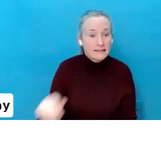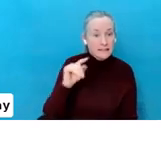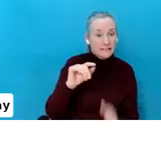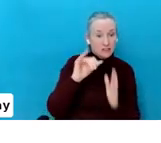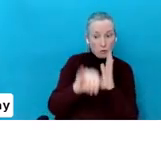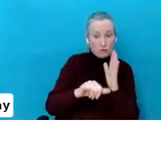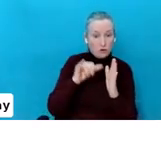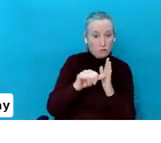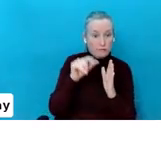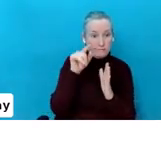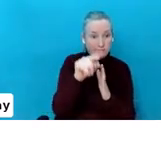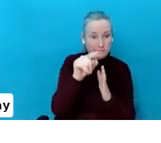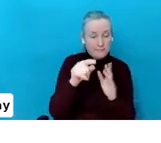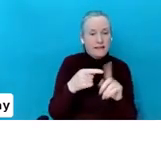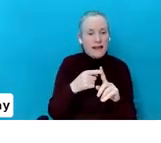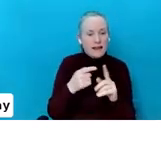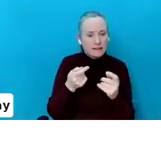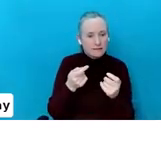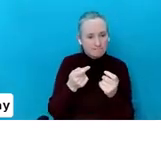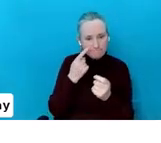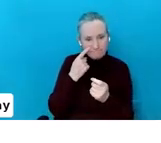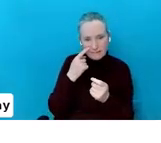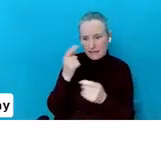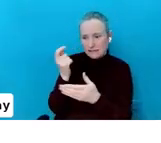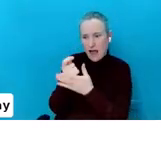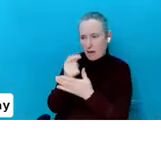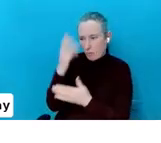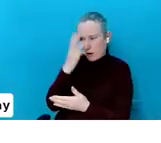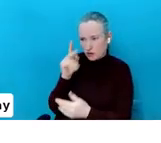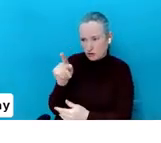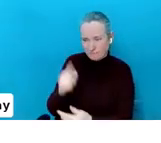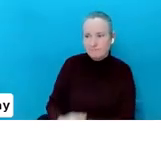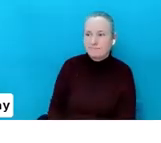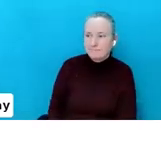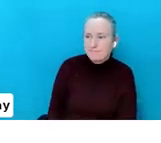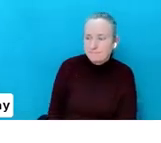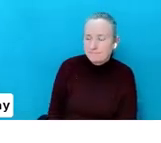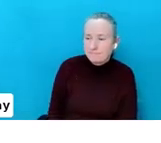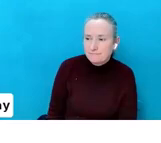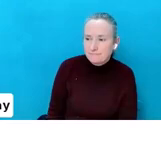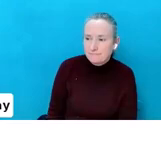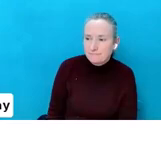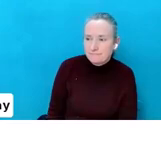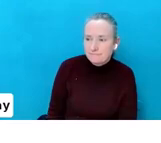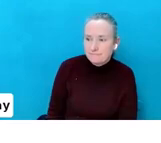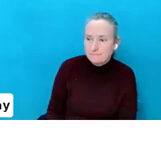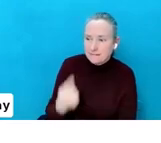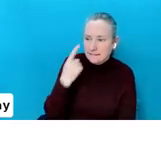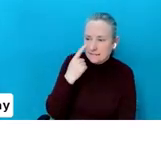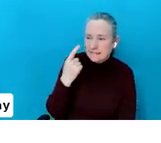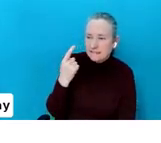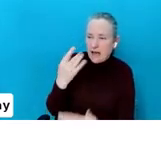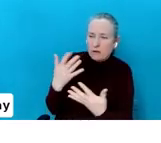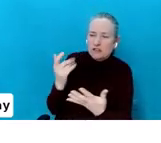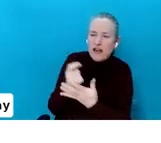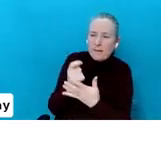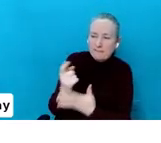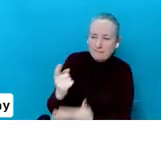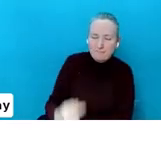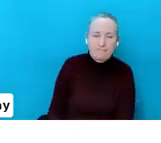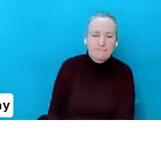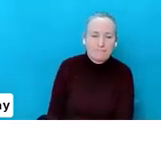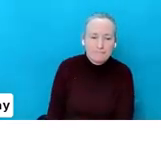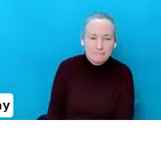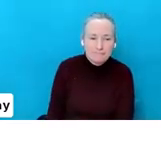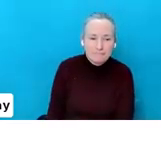manage your Google account, time watched. So you can see here straight away, you can go in and see, okay, what was the time watched? You can put